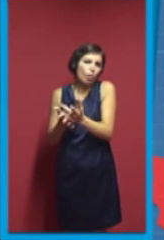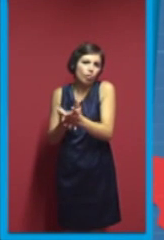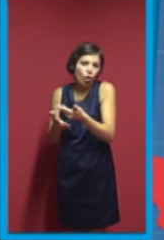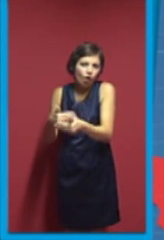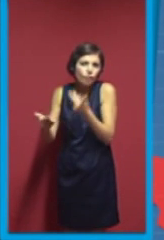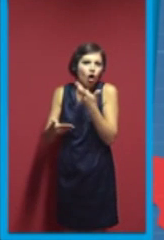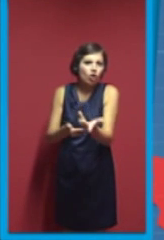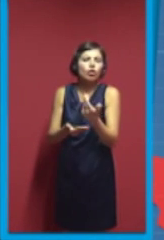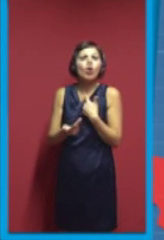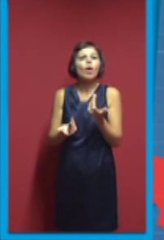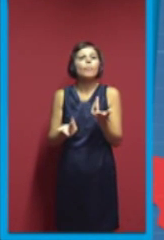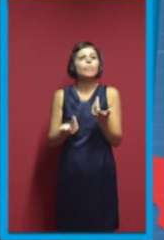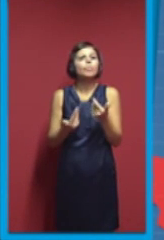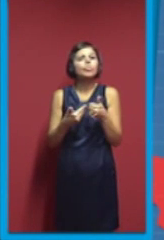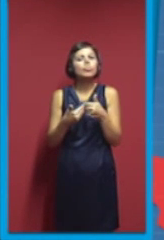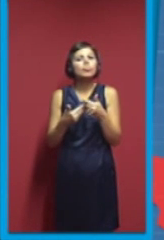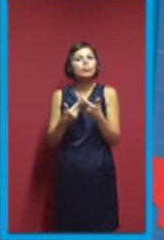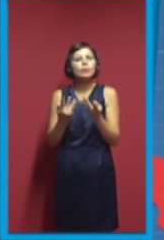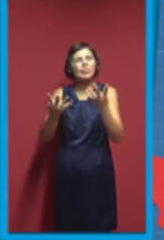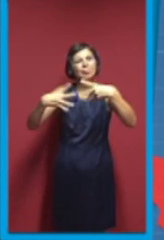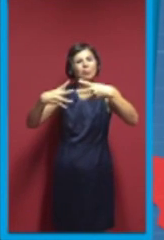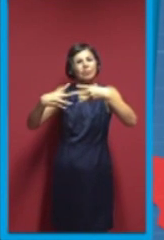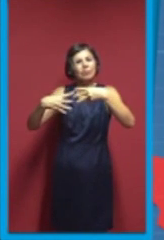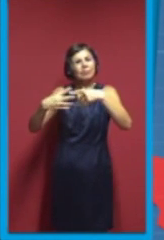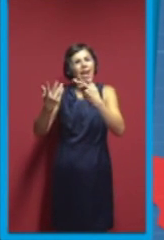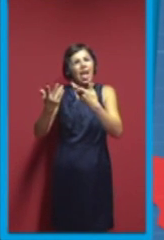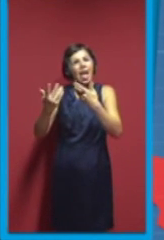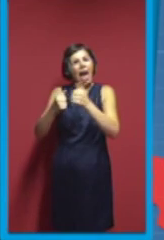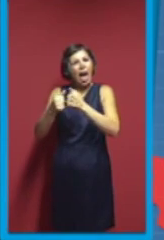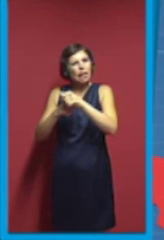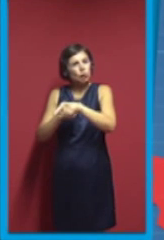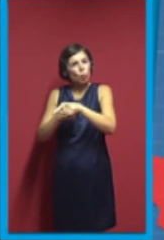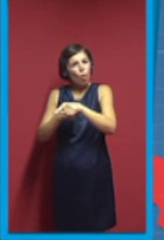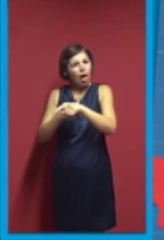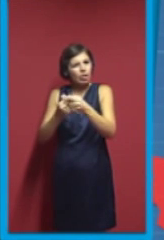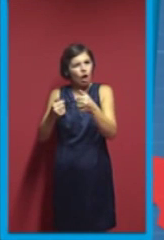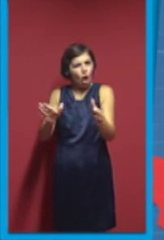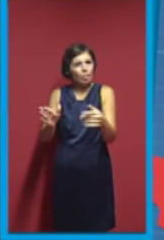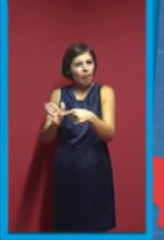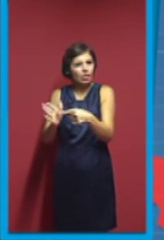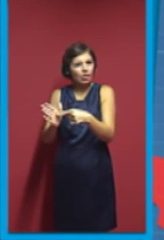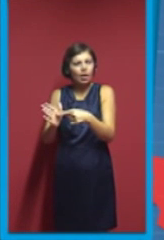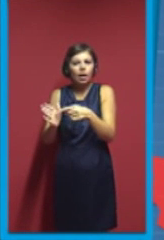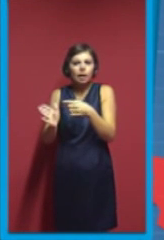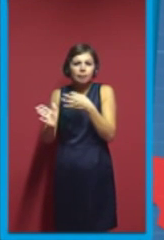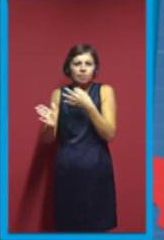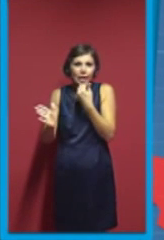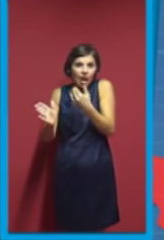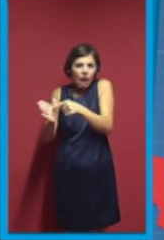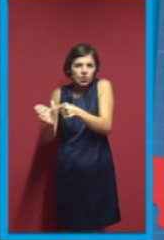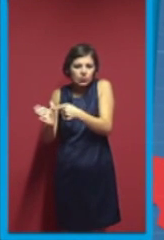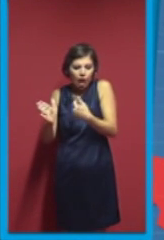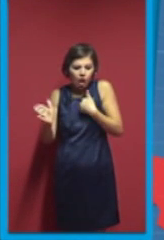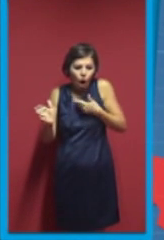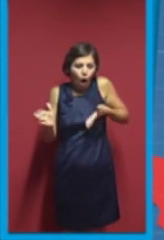am today. mean, before I was a boring student on the University of Economics in Prague. Now, I'm proud dropout and I travel